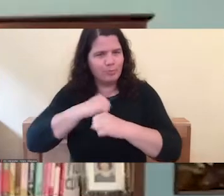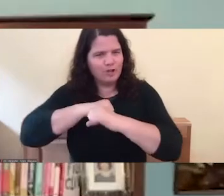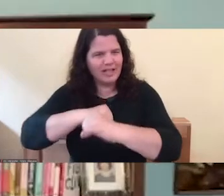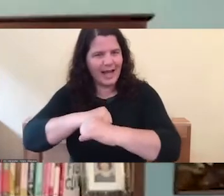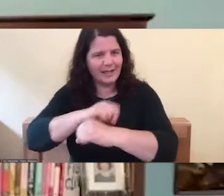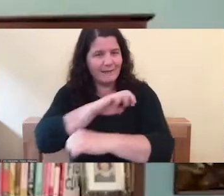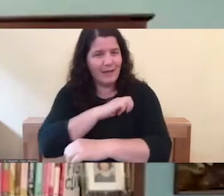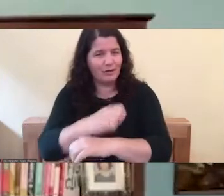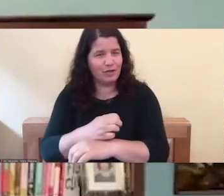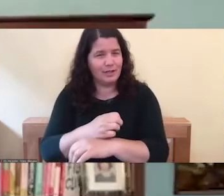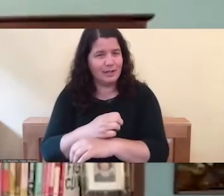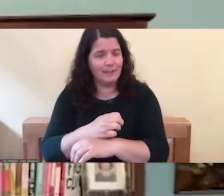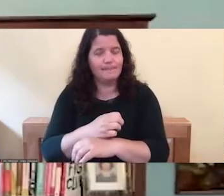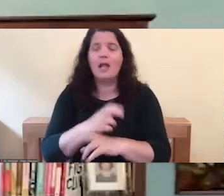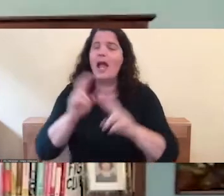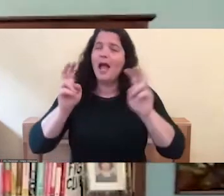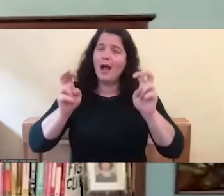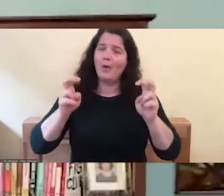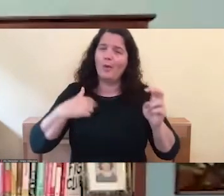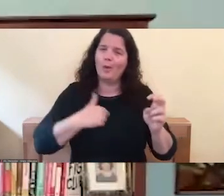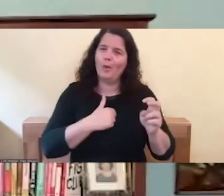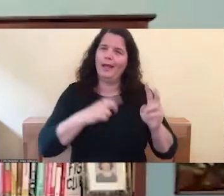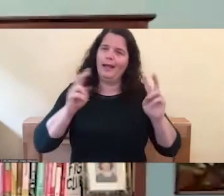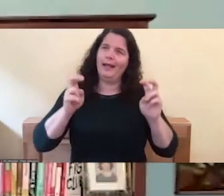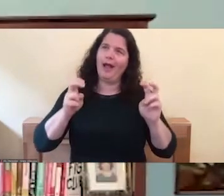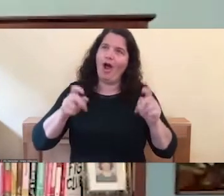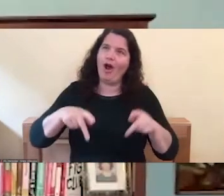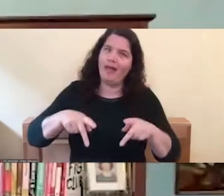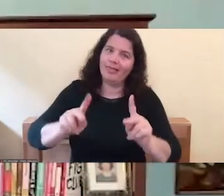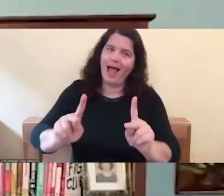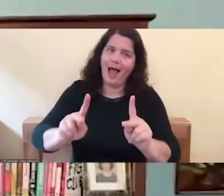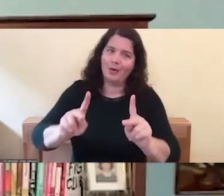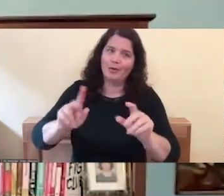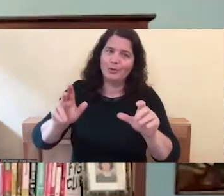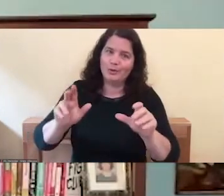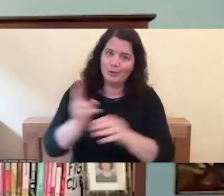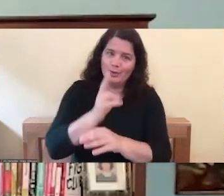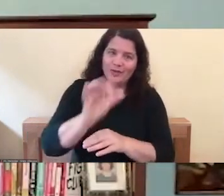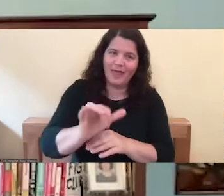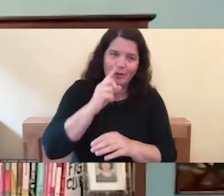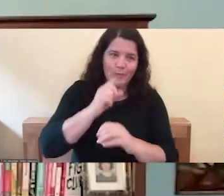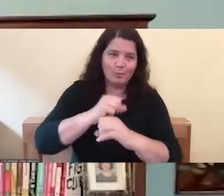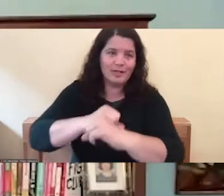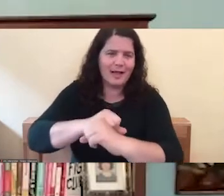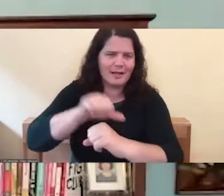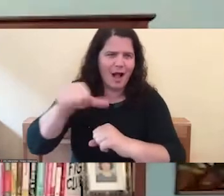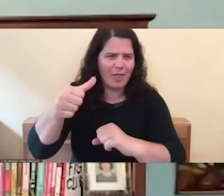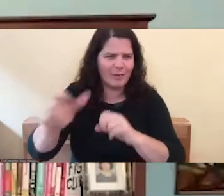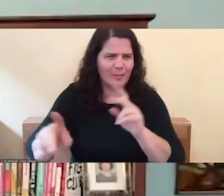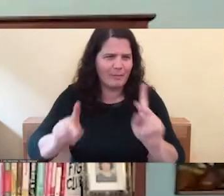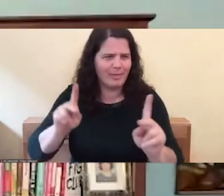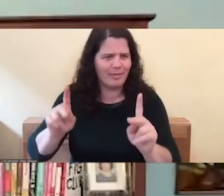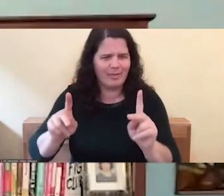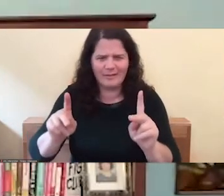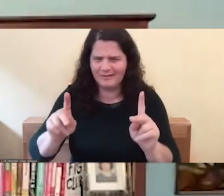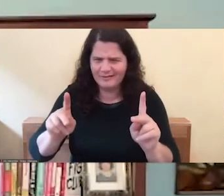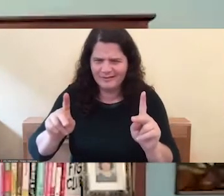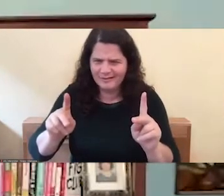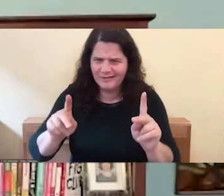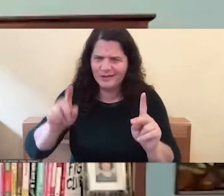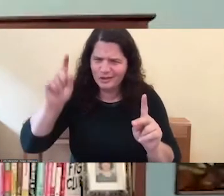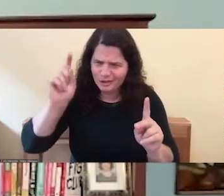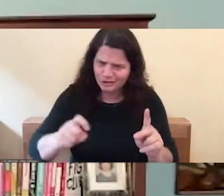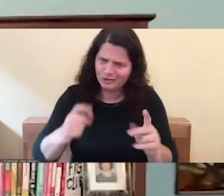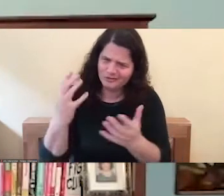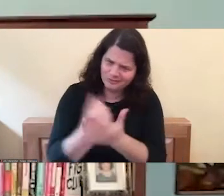we're used to being allowed to use that for others. And this is really about giving us permission to use that to protect